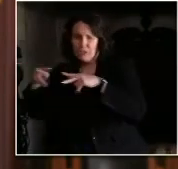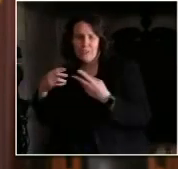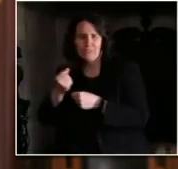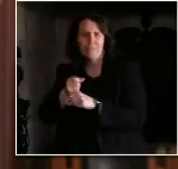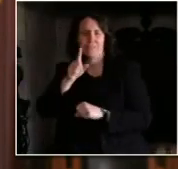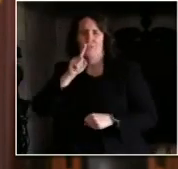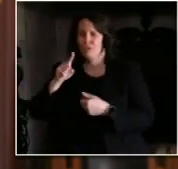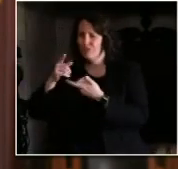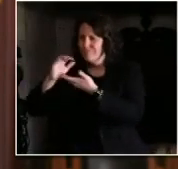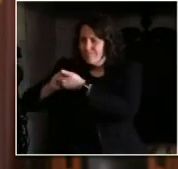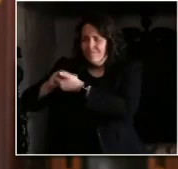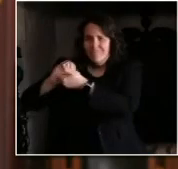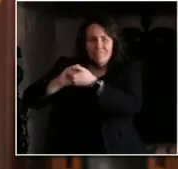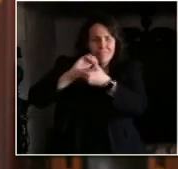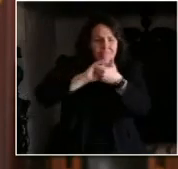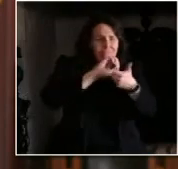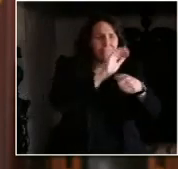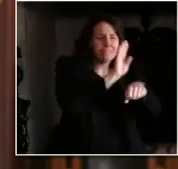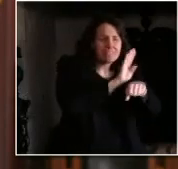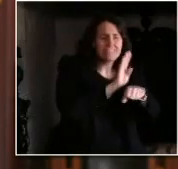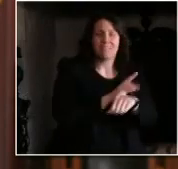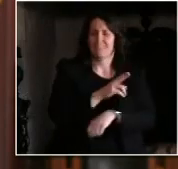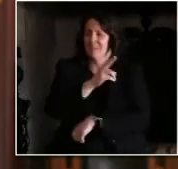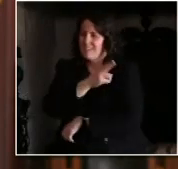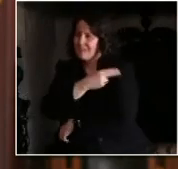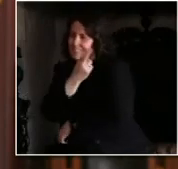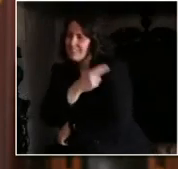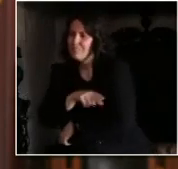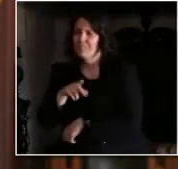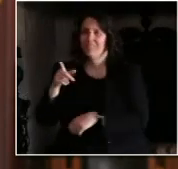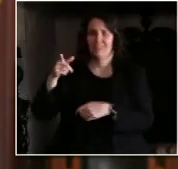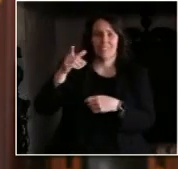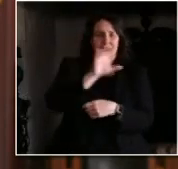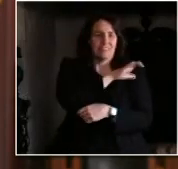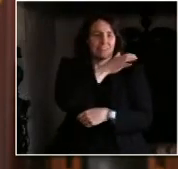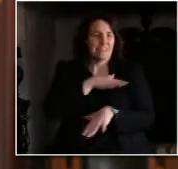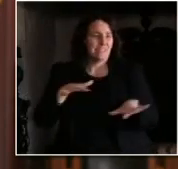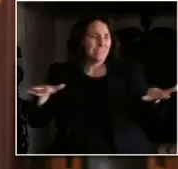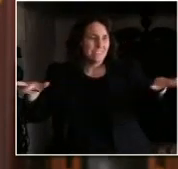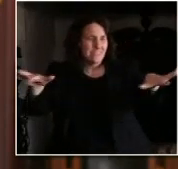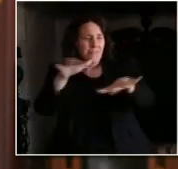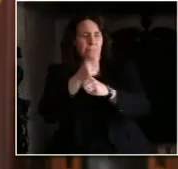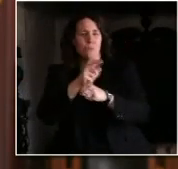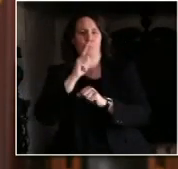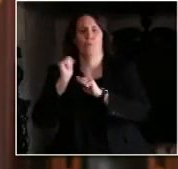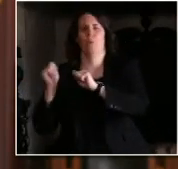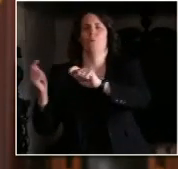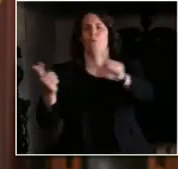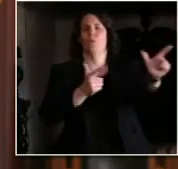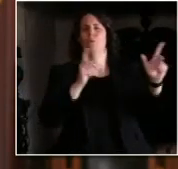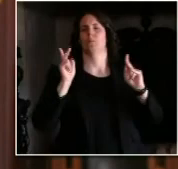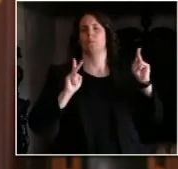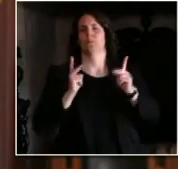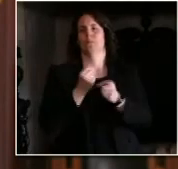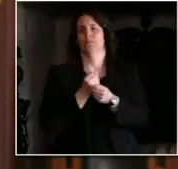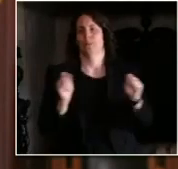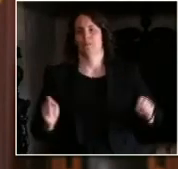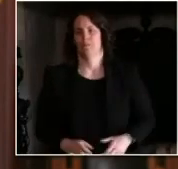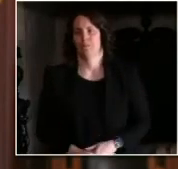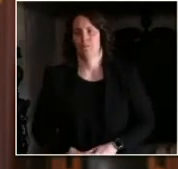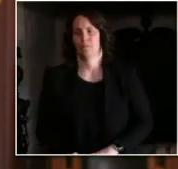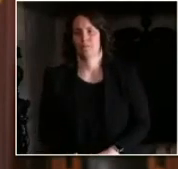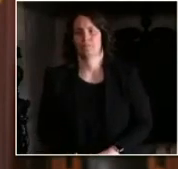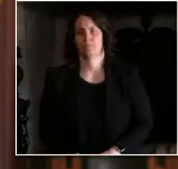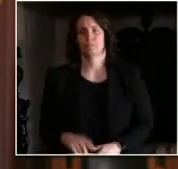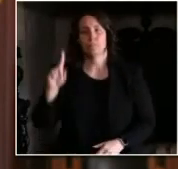business, and local communities to keep Wisconsin safe. First, as the Governor mentions, we need to continue to dramatically